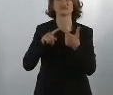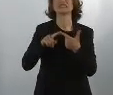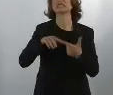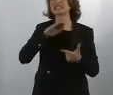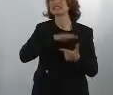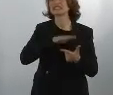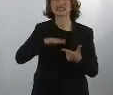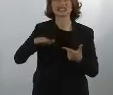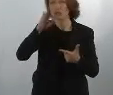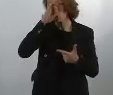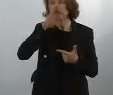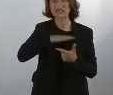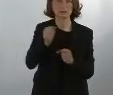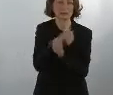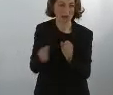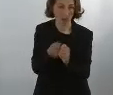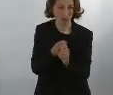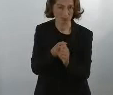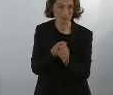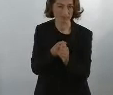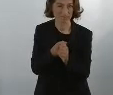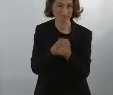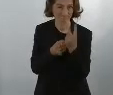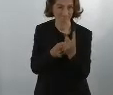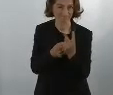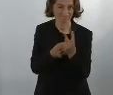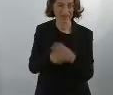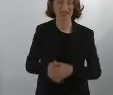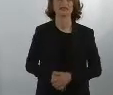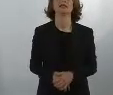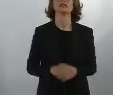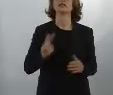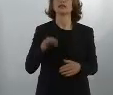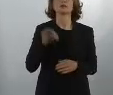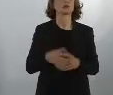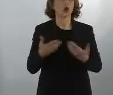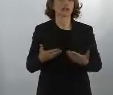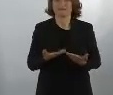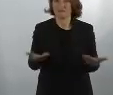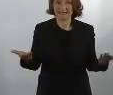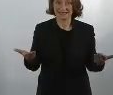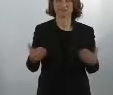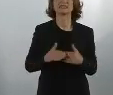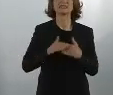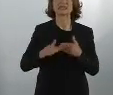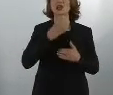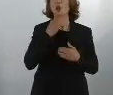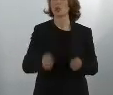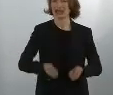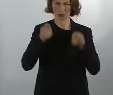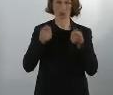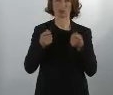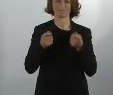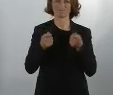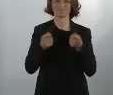dimension, such as drug crime and child pornography. The second issue is a search and rescue at sea,